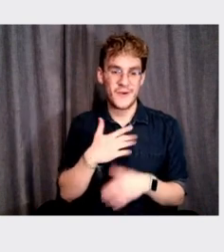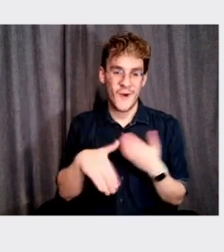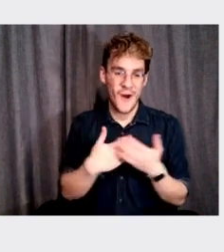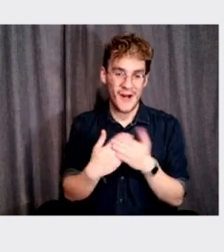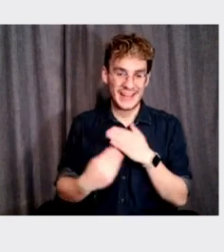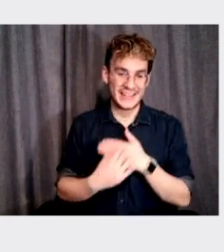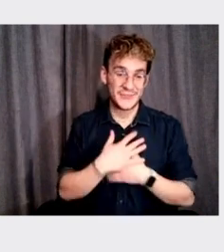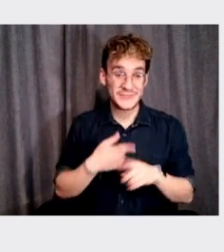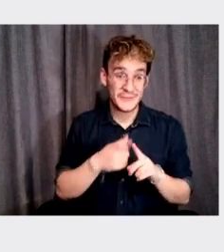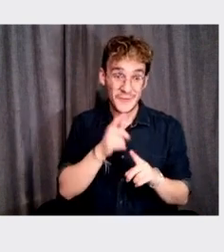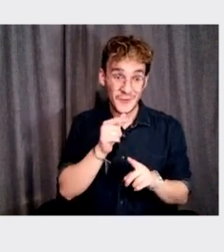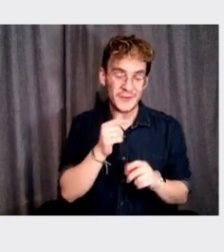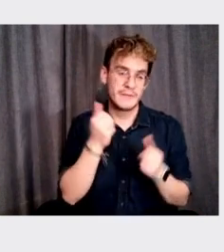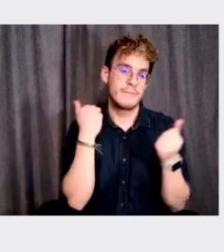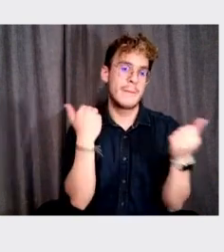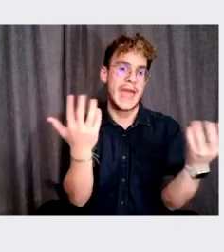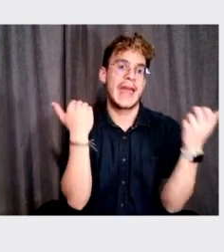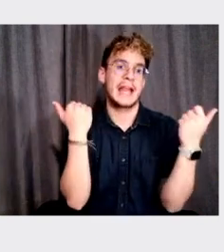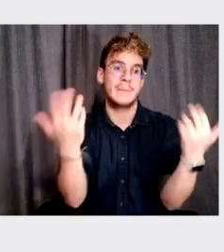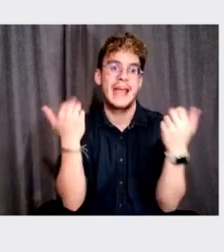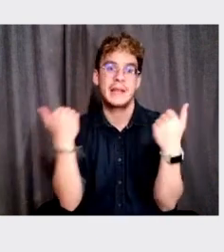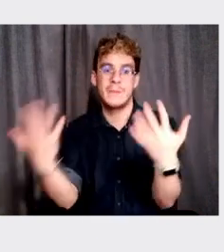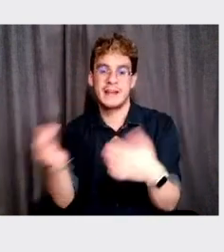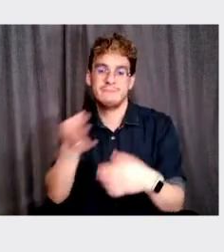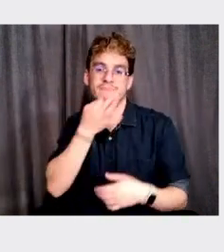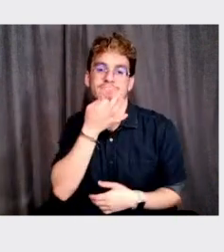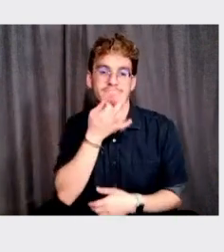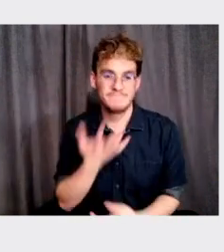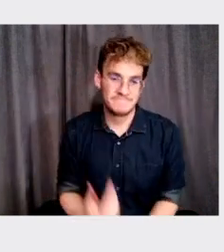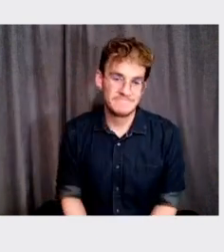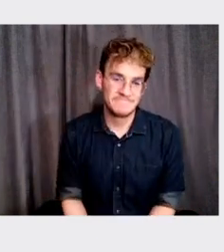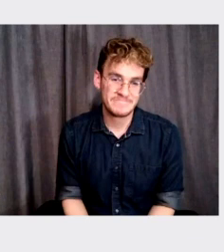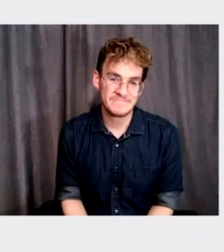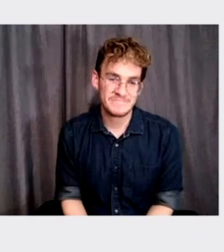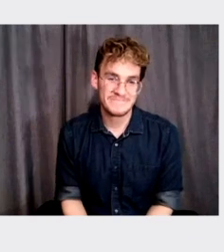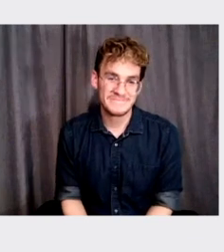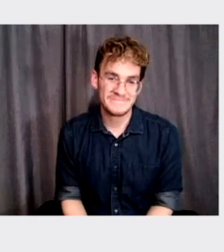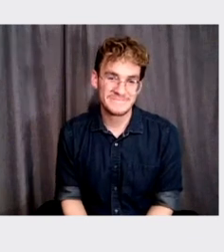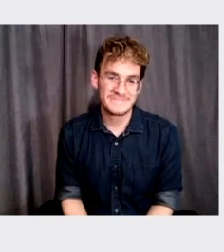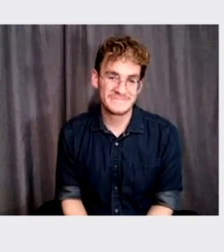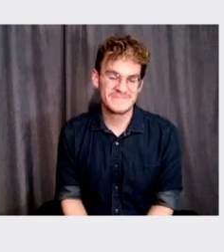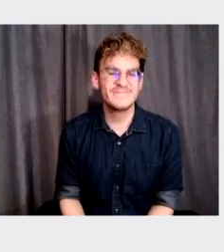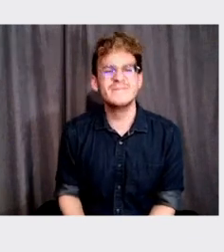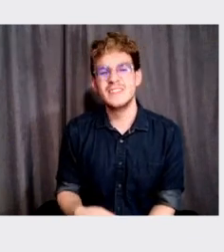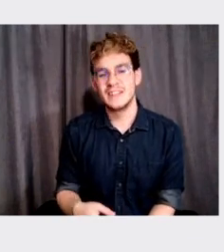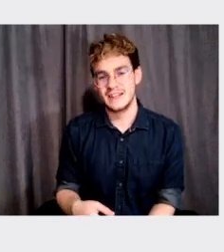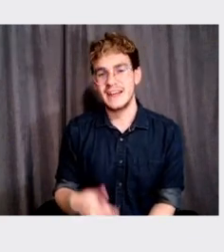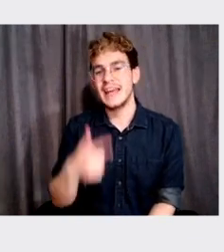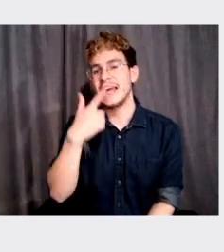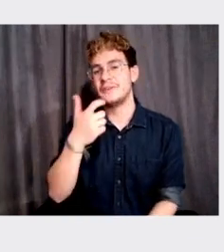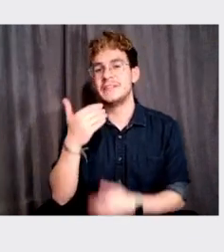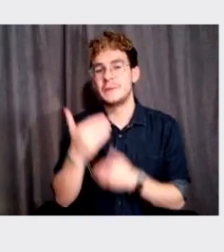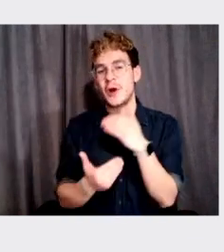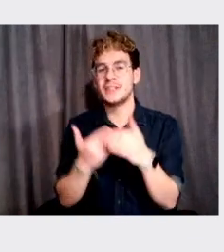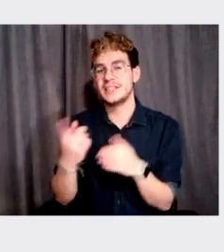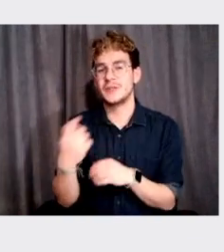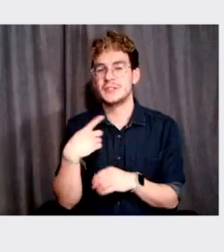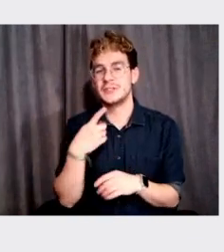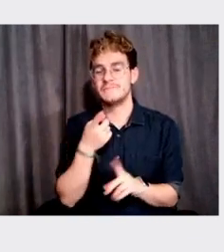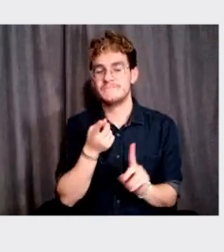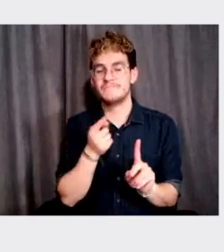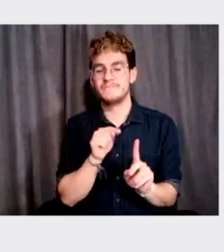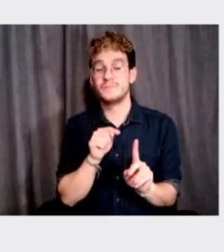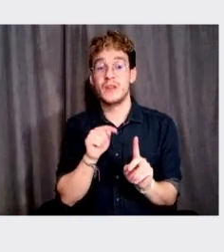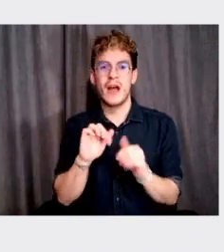by, by many, many masters from the past. Yeah. I think this is an interesting process question that just came in, um,